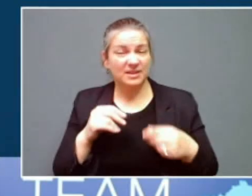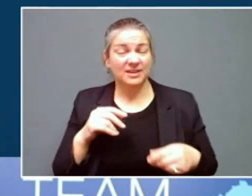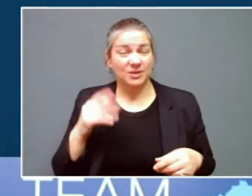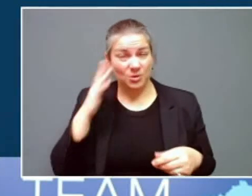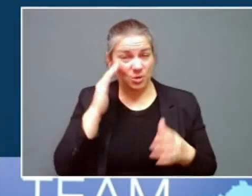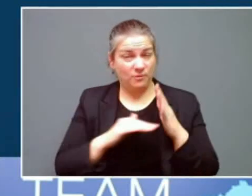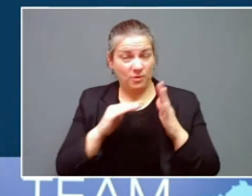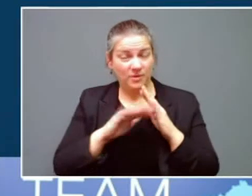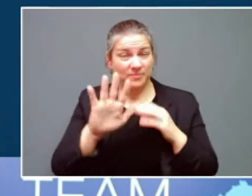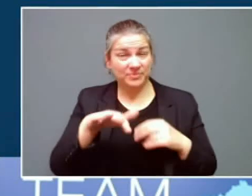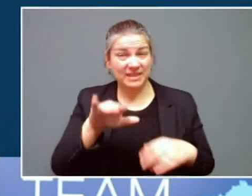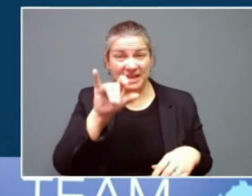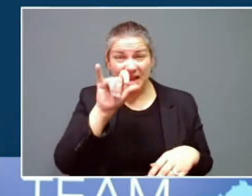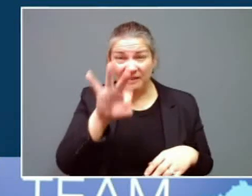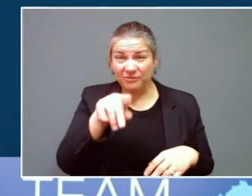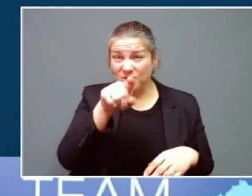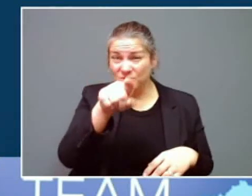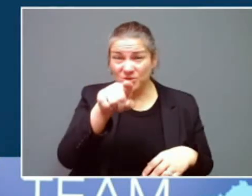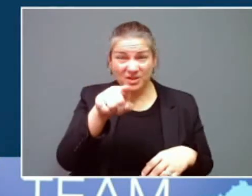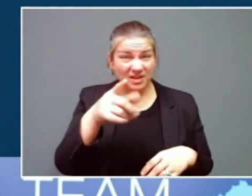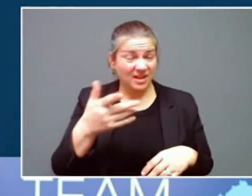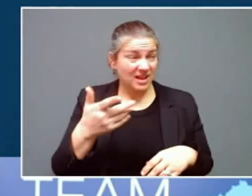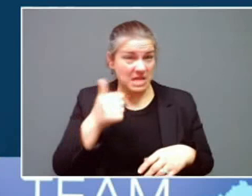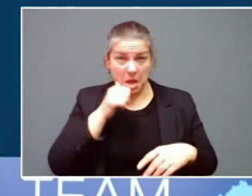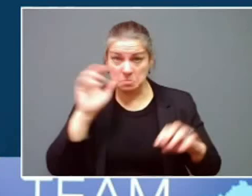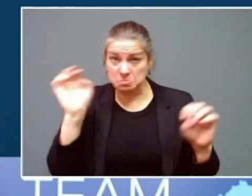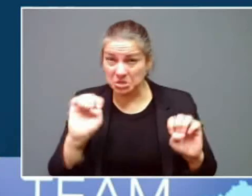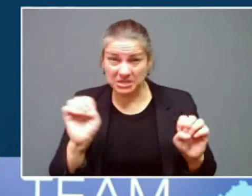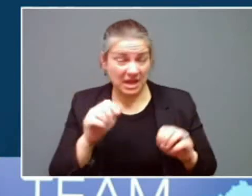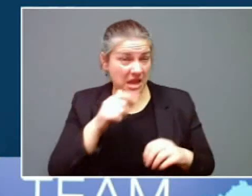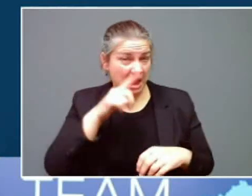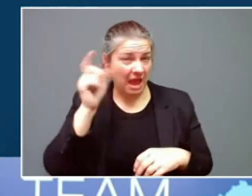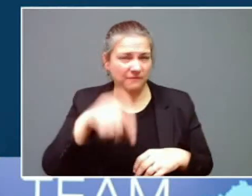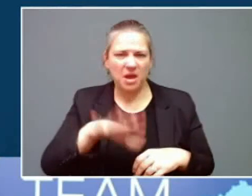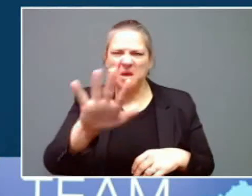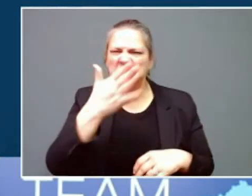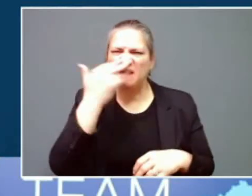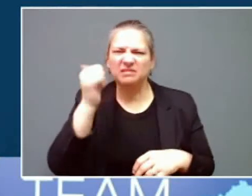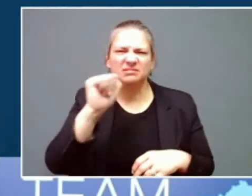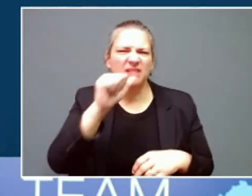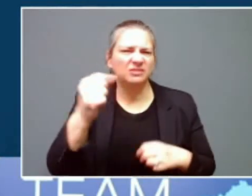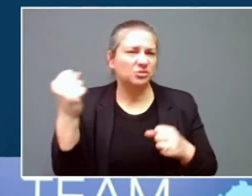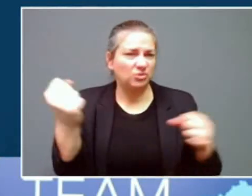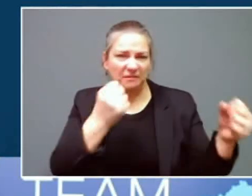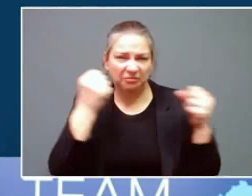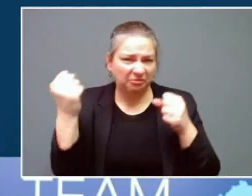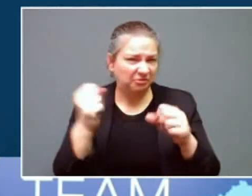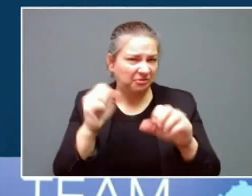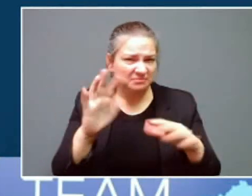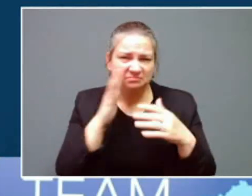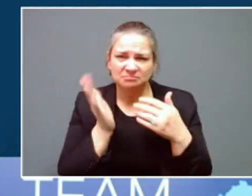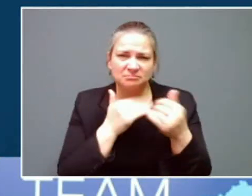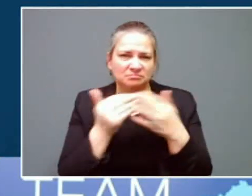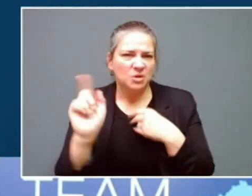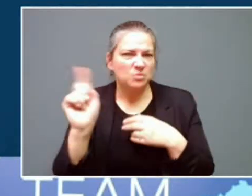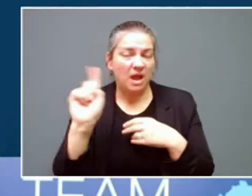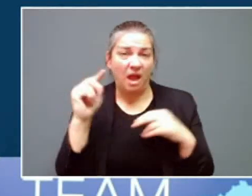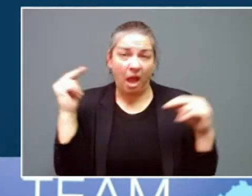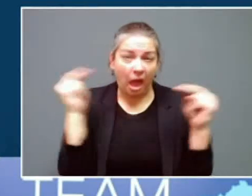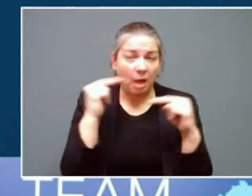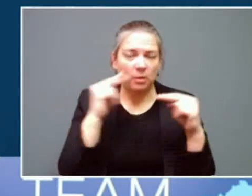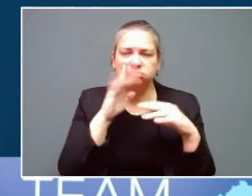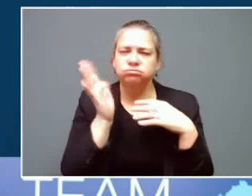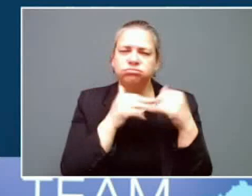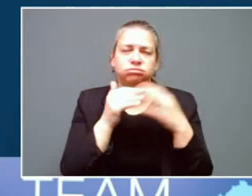please stay off of the roadways, whether it be a local roadway, a highway, or an interstate. When stranded motorists have to be rescued,